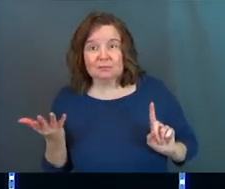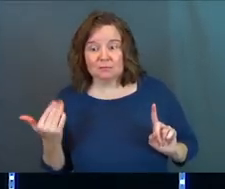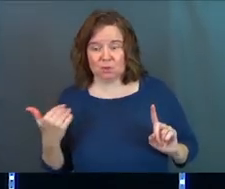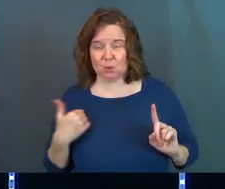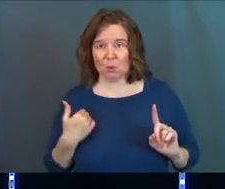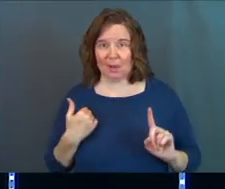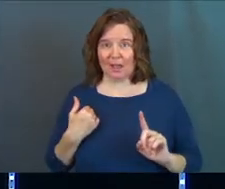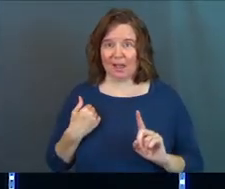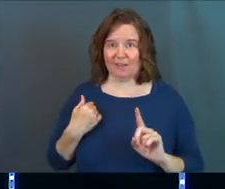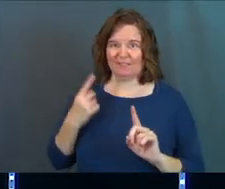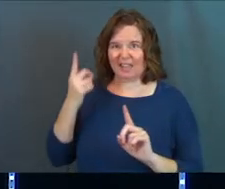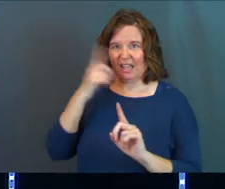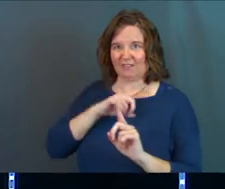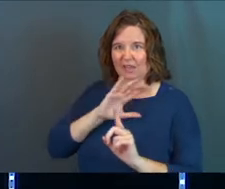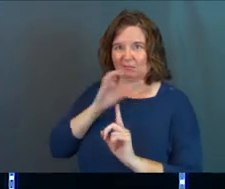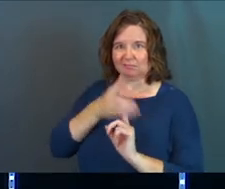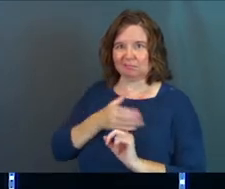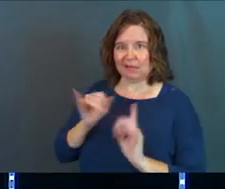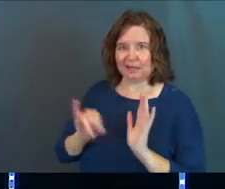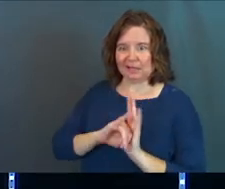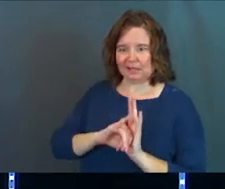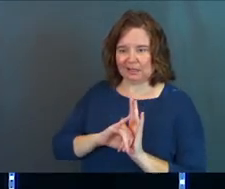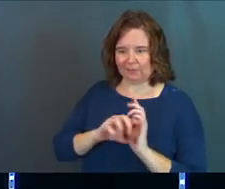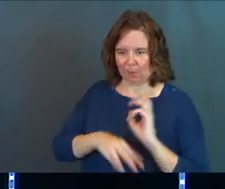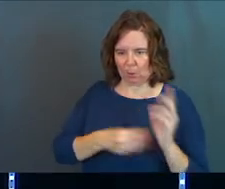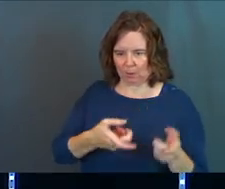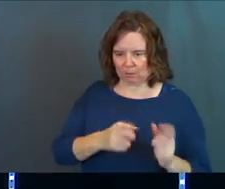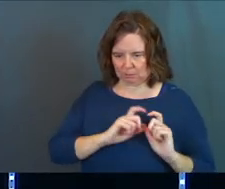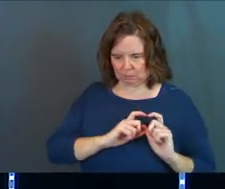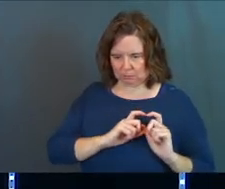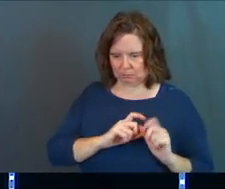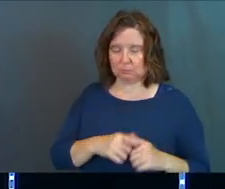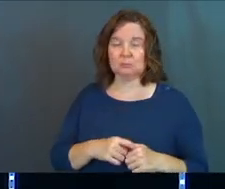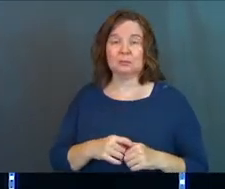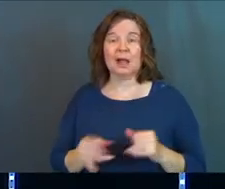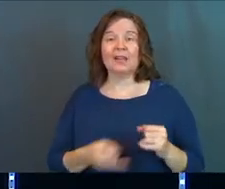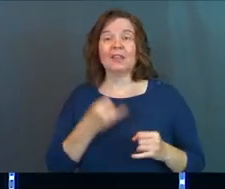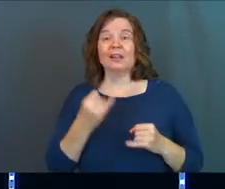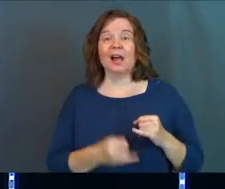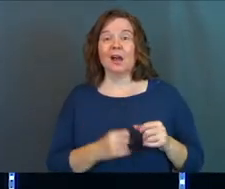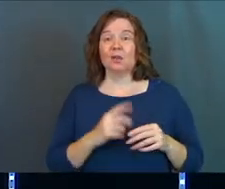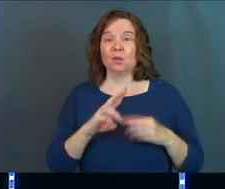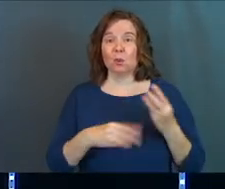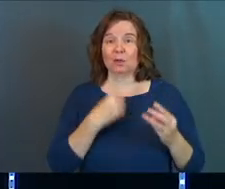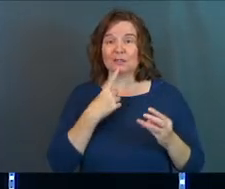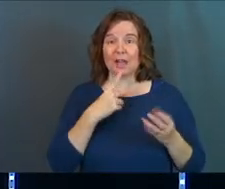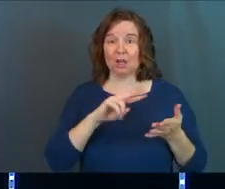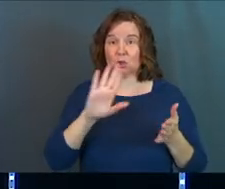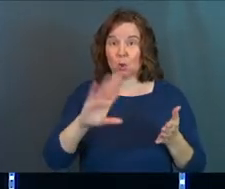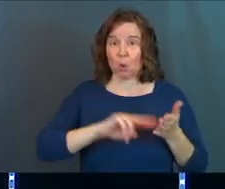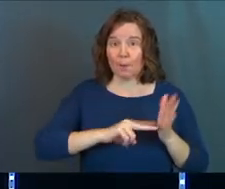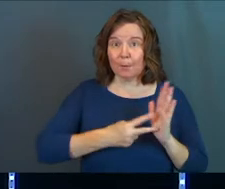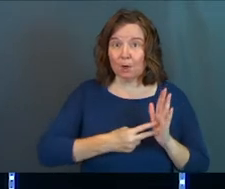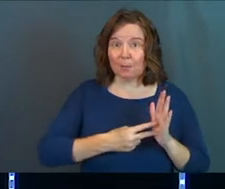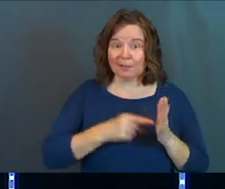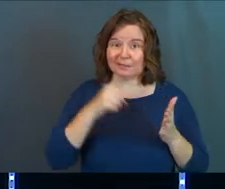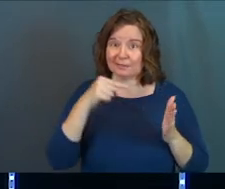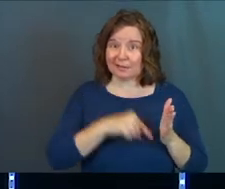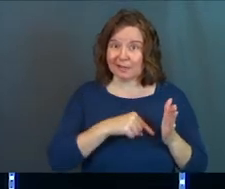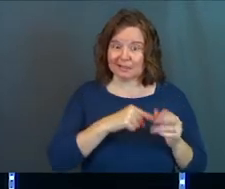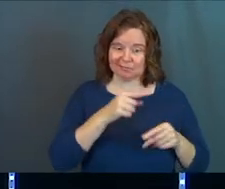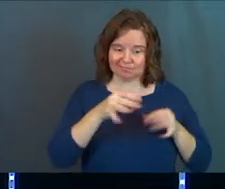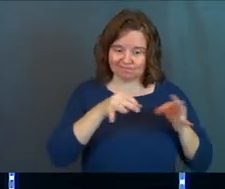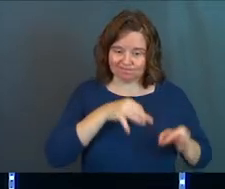You've got a counterfeit identity, and then lastly, this world gives you a purpose and says, walk this out, live this kind of a life, and what if